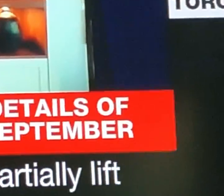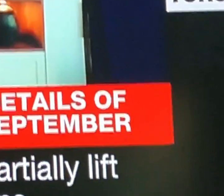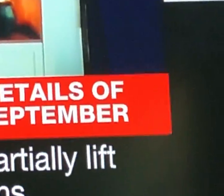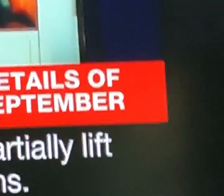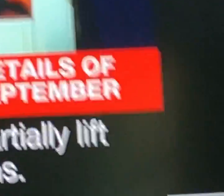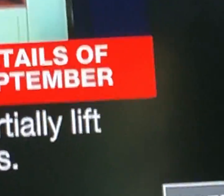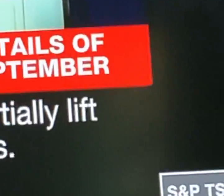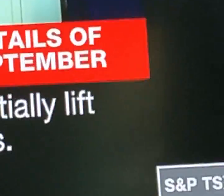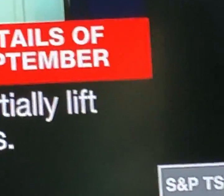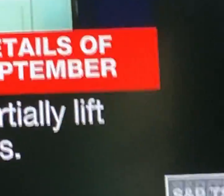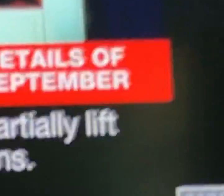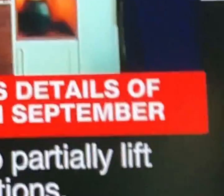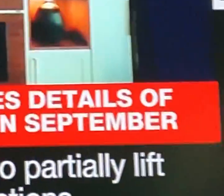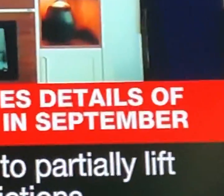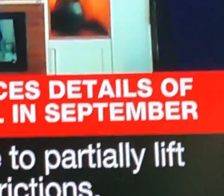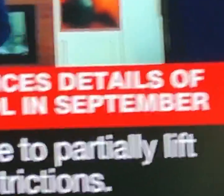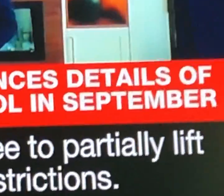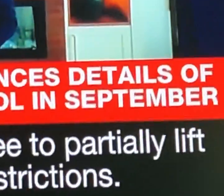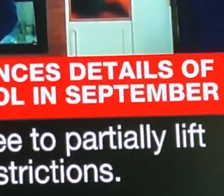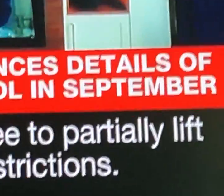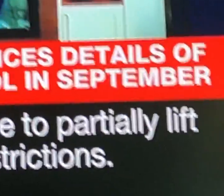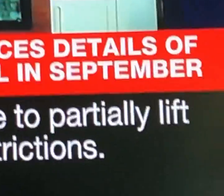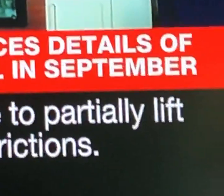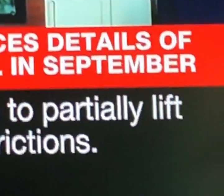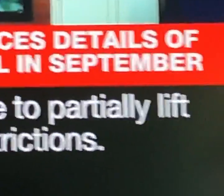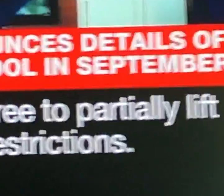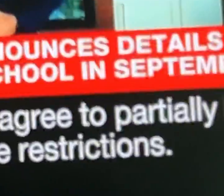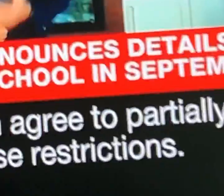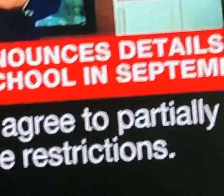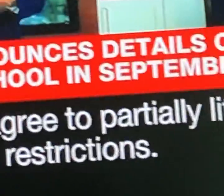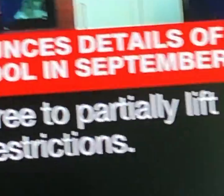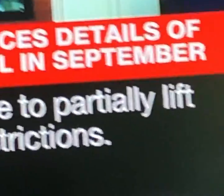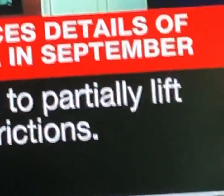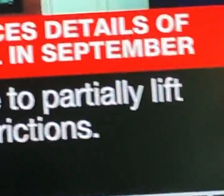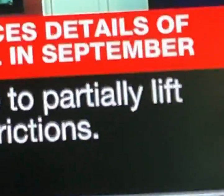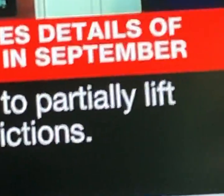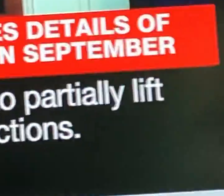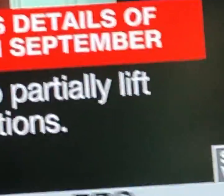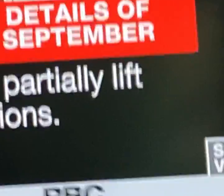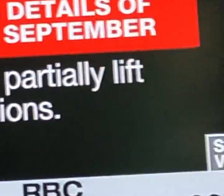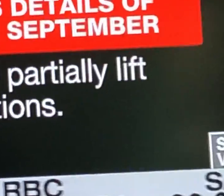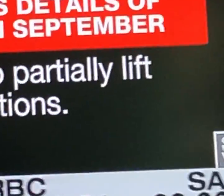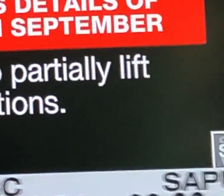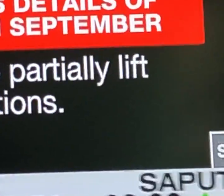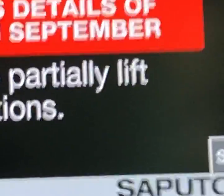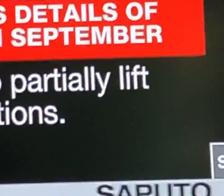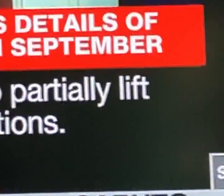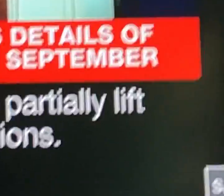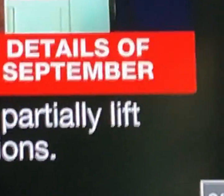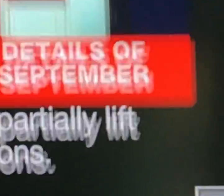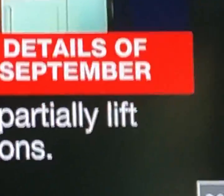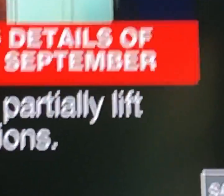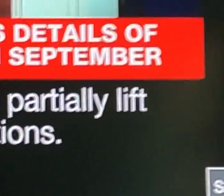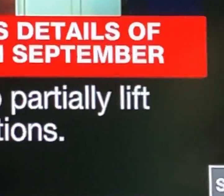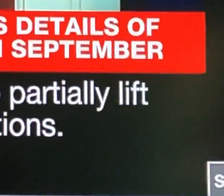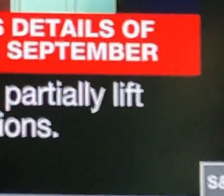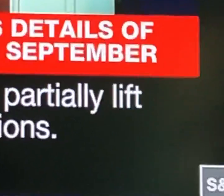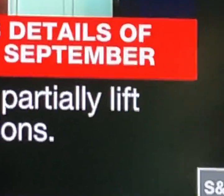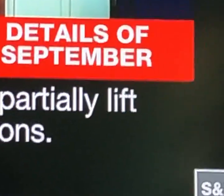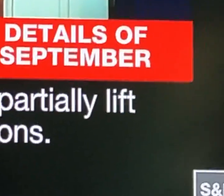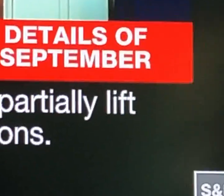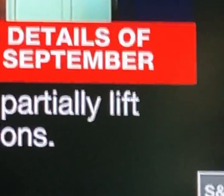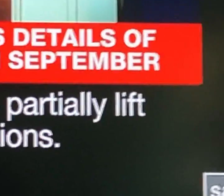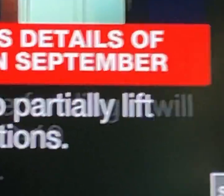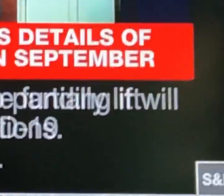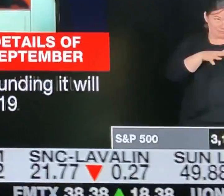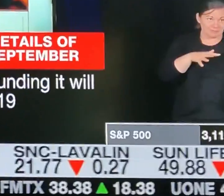will enter into a cautious adaptive delivery model. What that means is classroom sizes of no more than 15 students for September